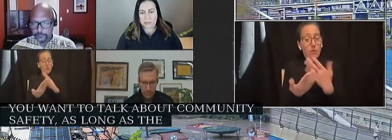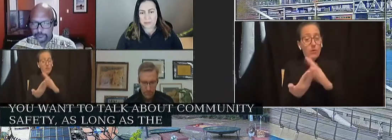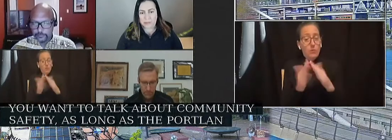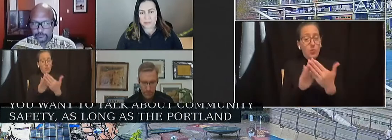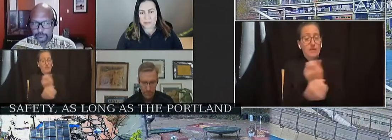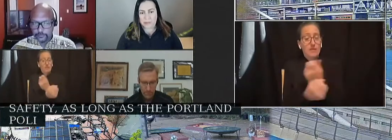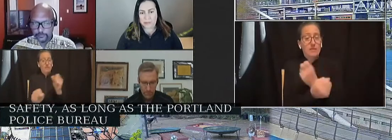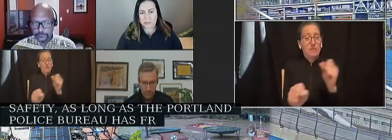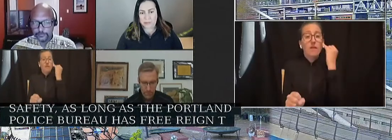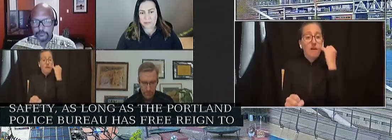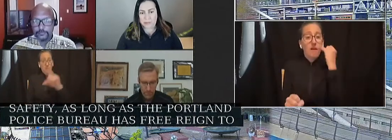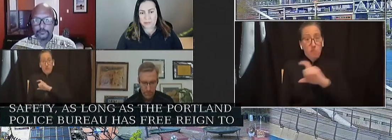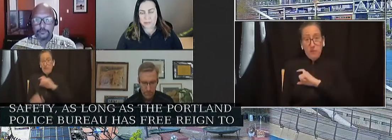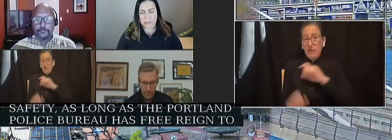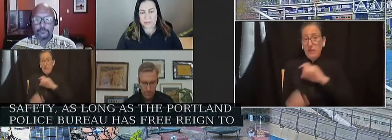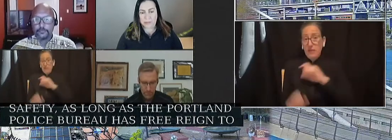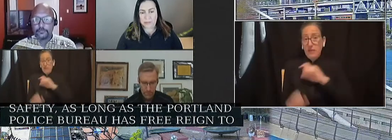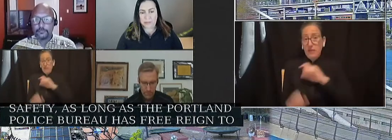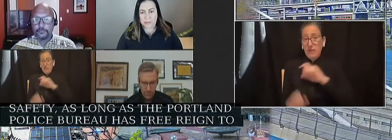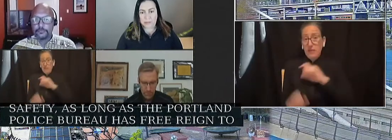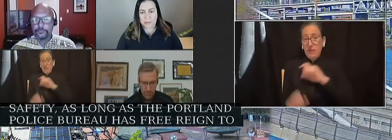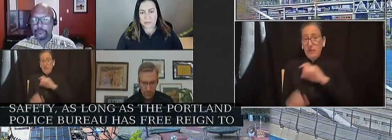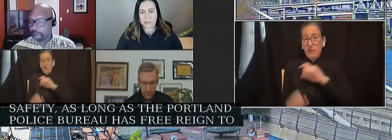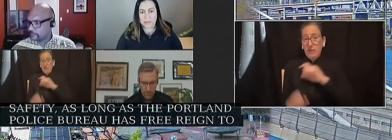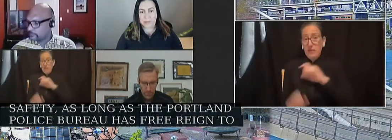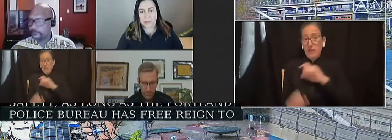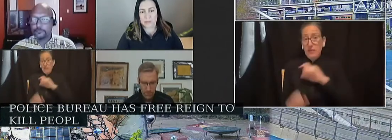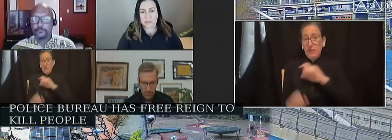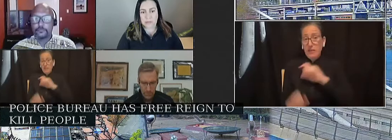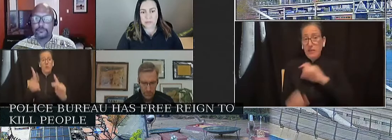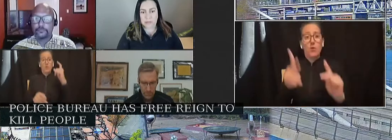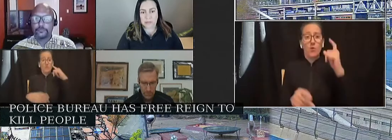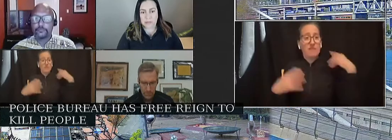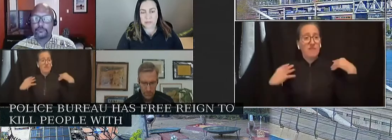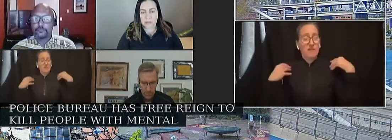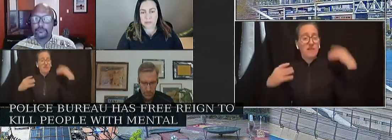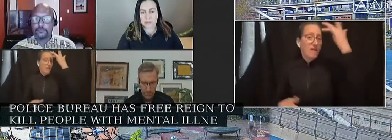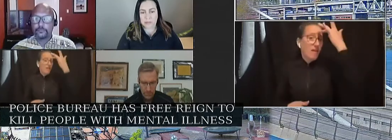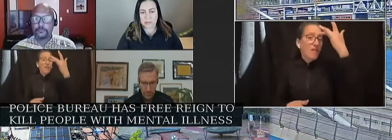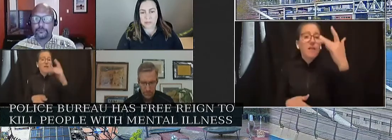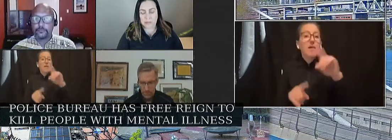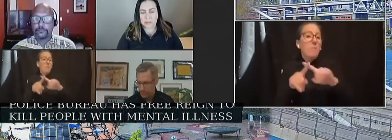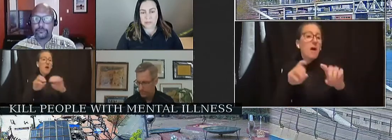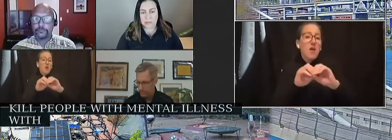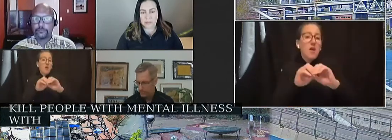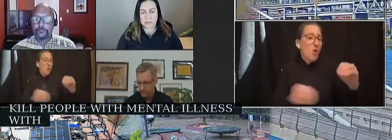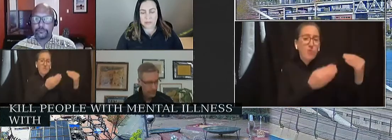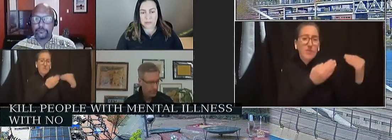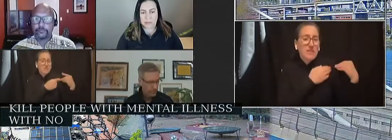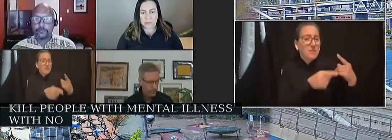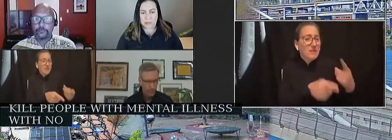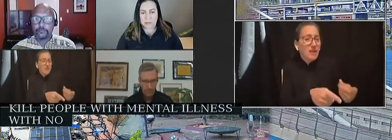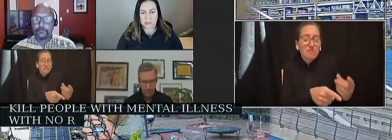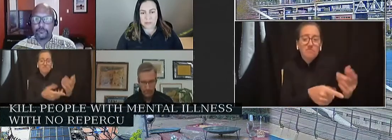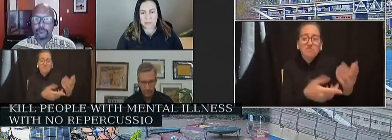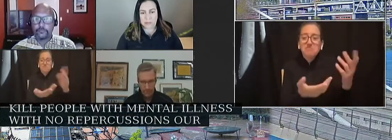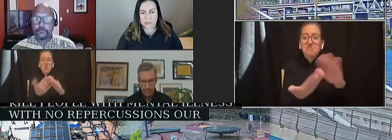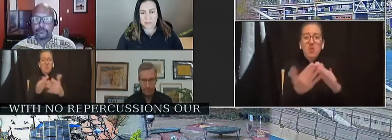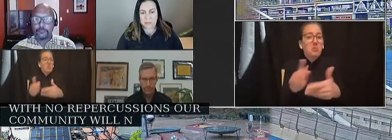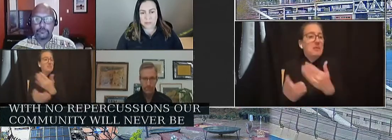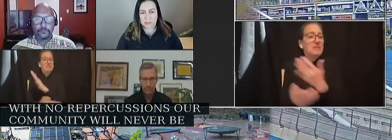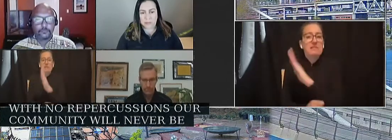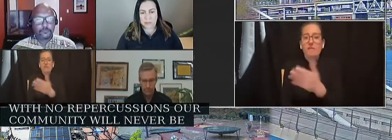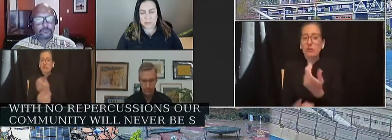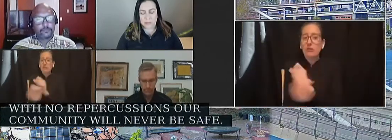with mental illness with no repercussions, our community will never be safe. We know what works. Crisis response works. A public health